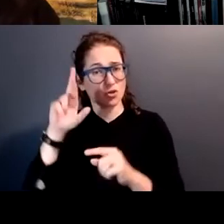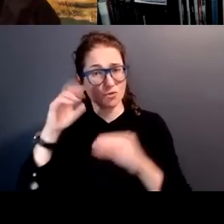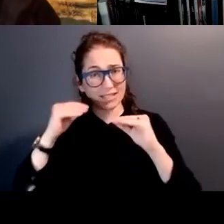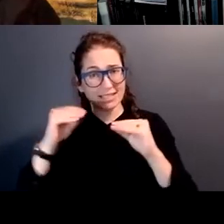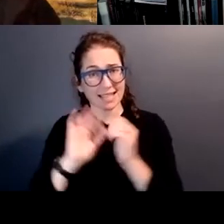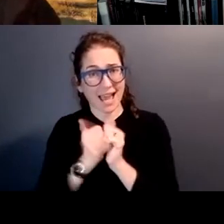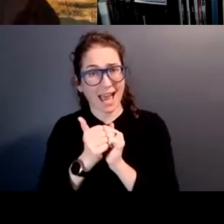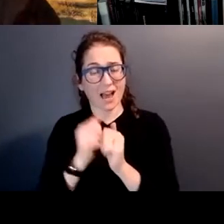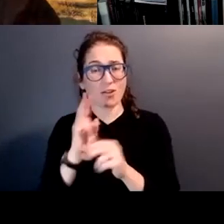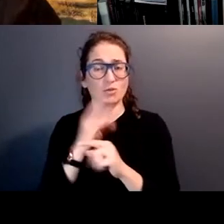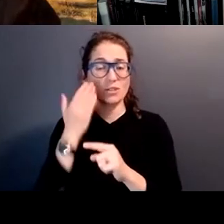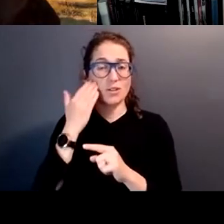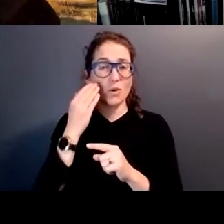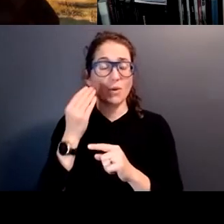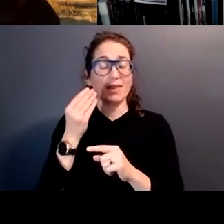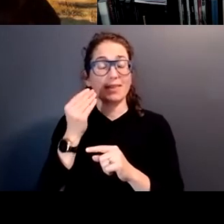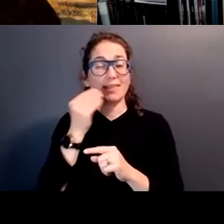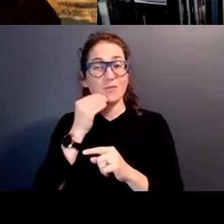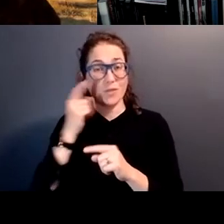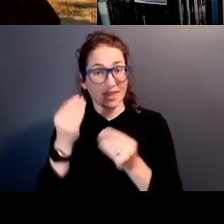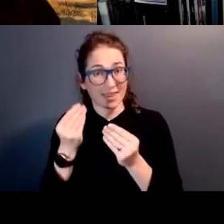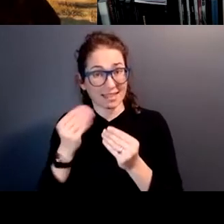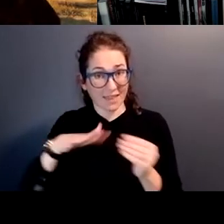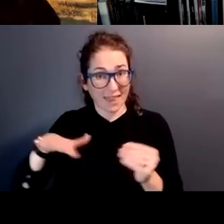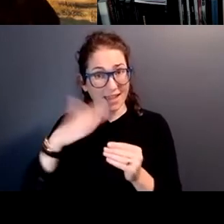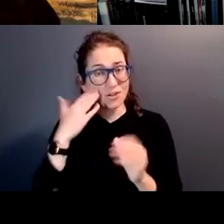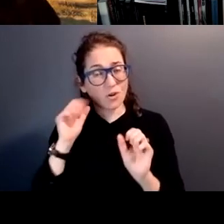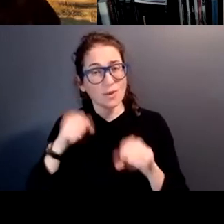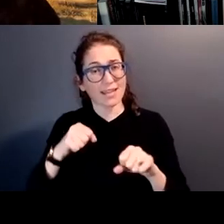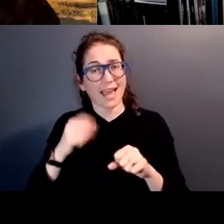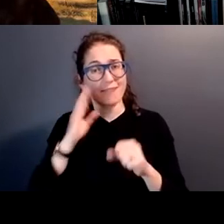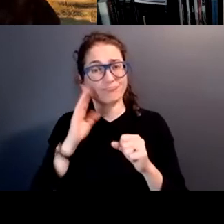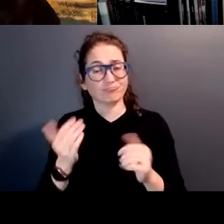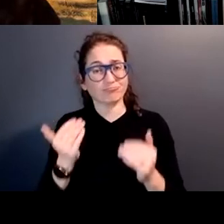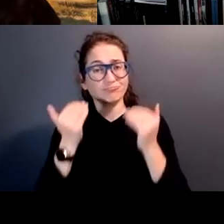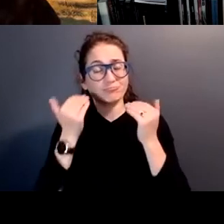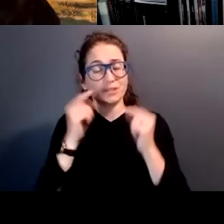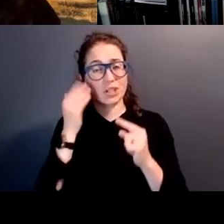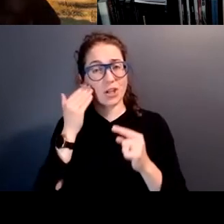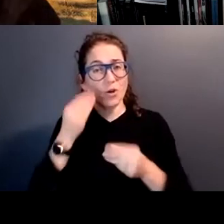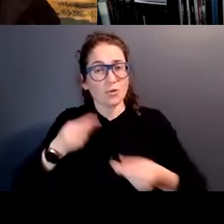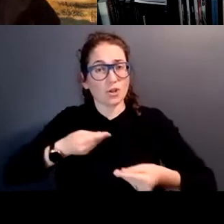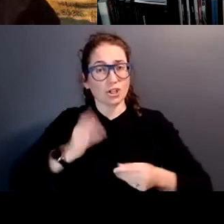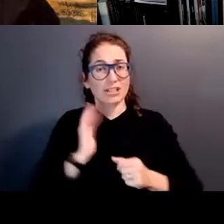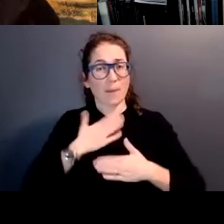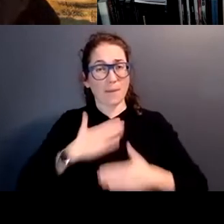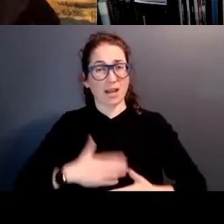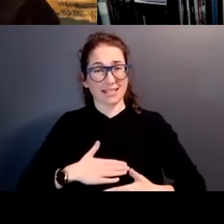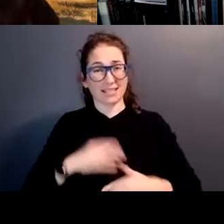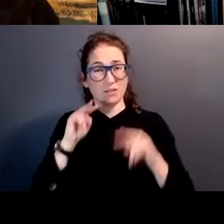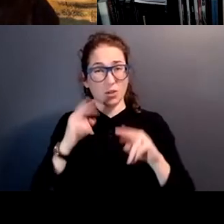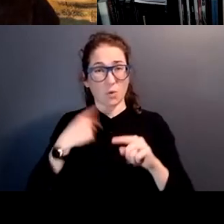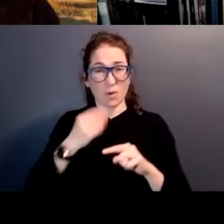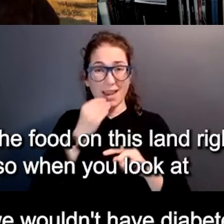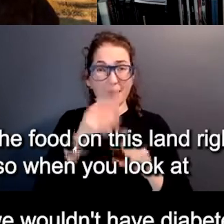how to use the food of this land, right? So we can nourish our bodies because when you look at what we ate pre-contact, we